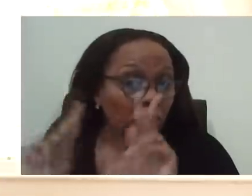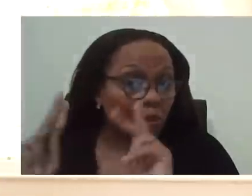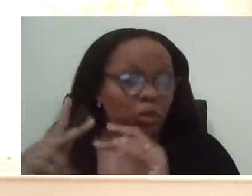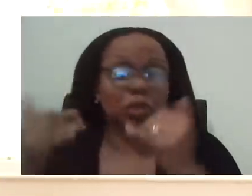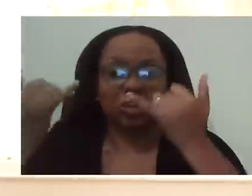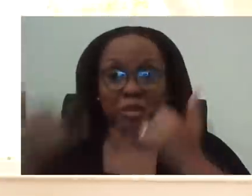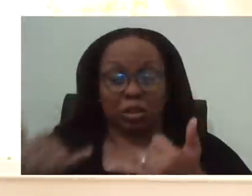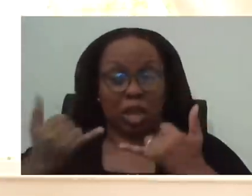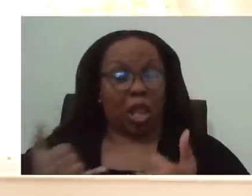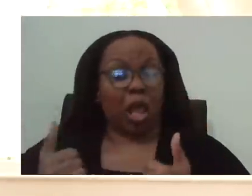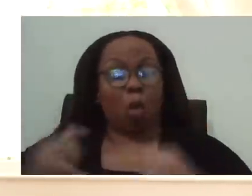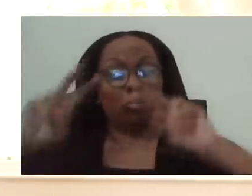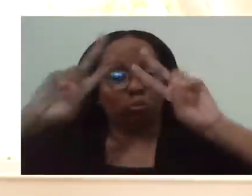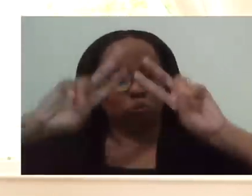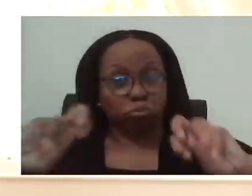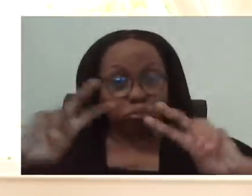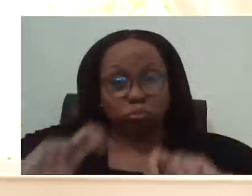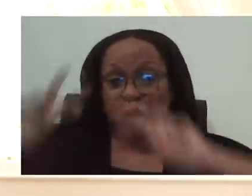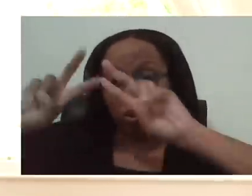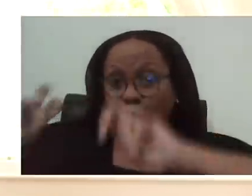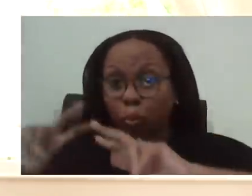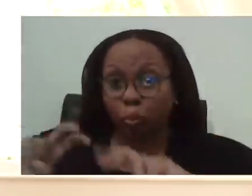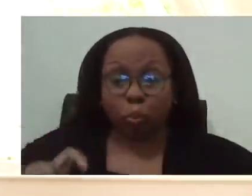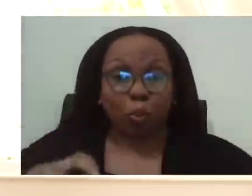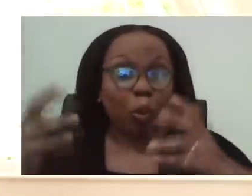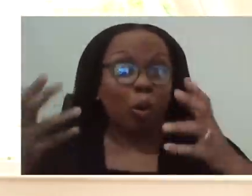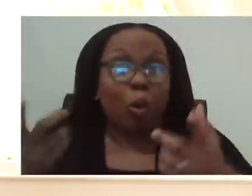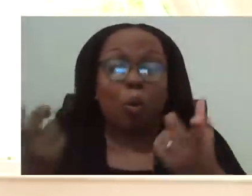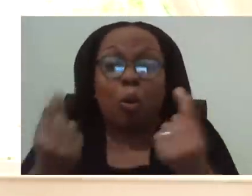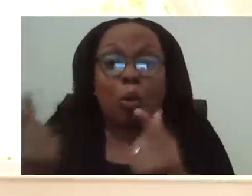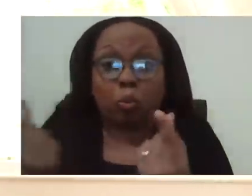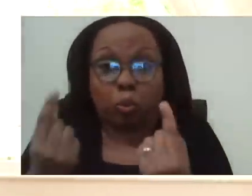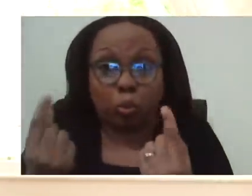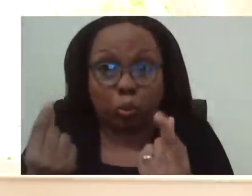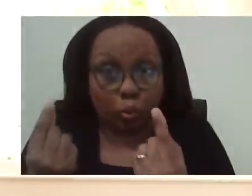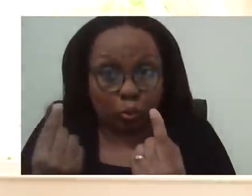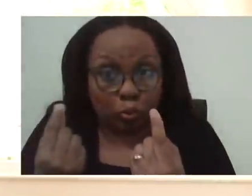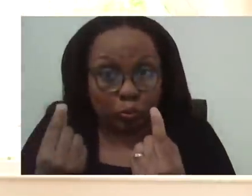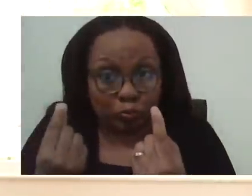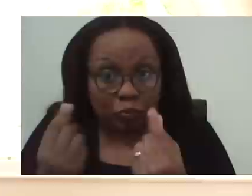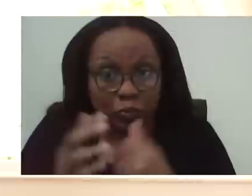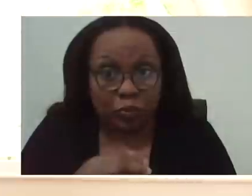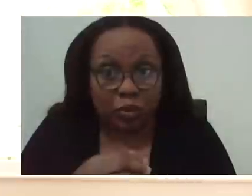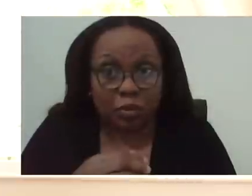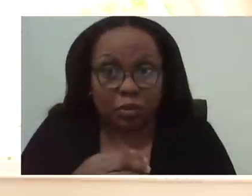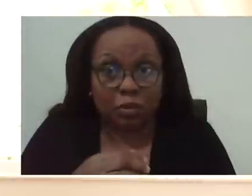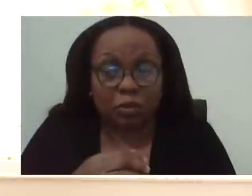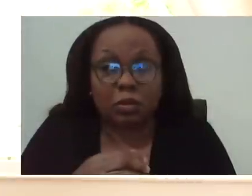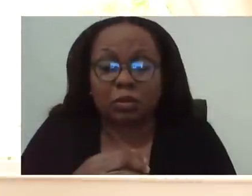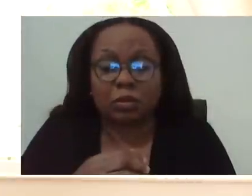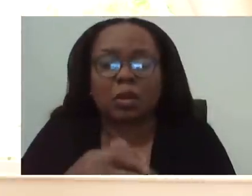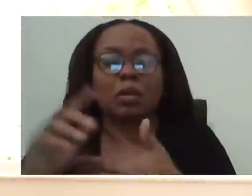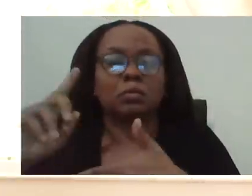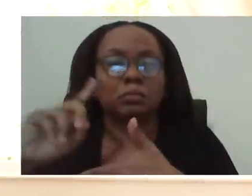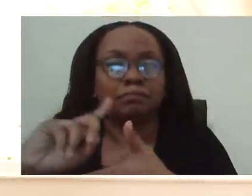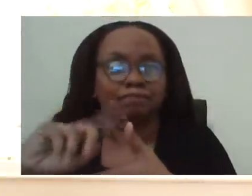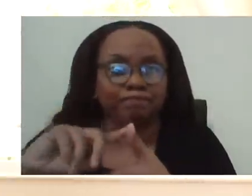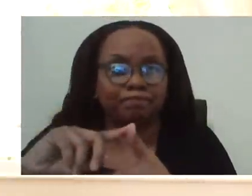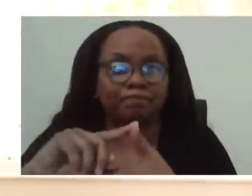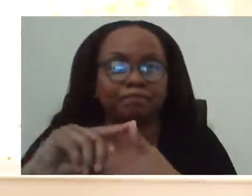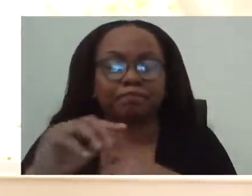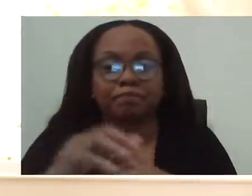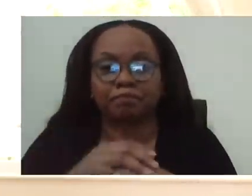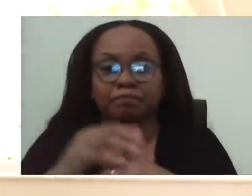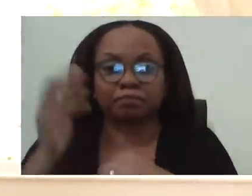and where we seem to be heading. So, let's come to you first of all, Dr. Sobers-Granom, and get your